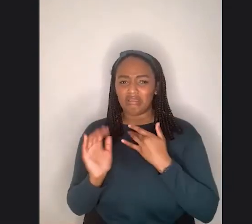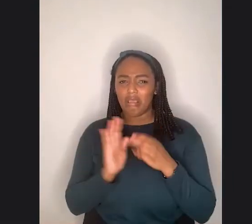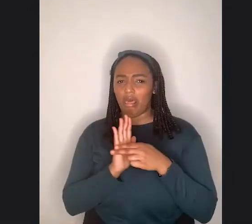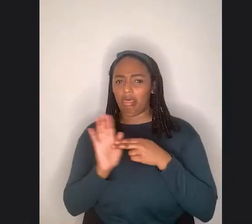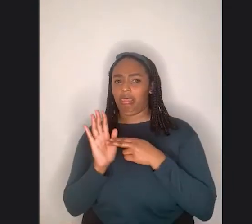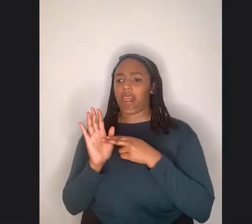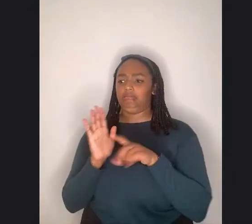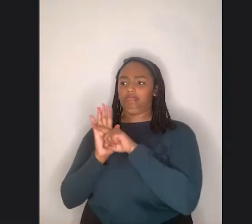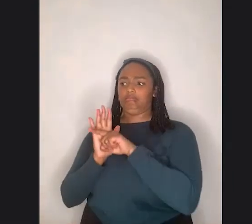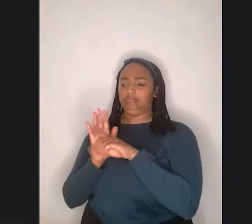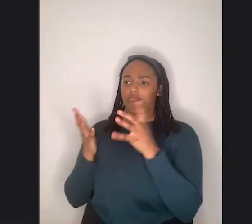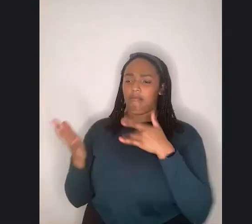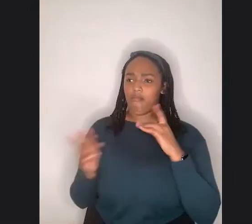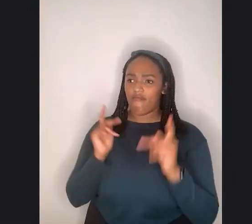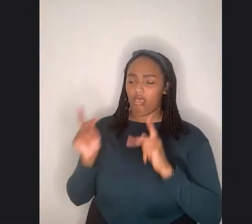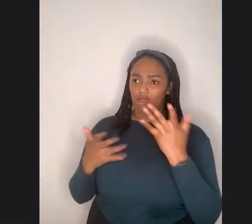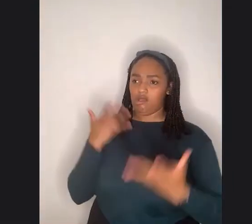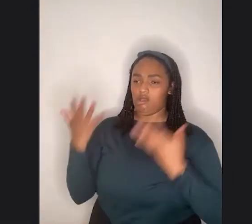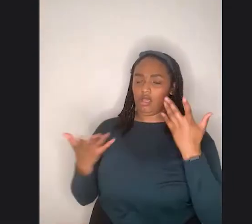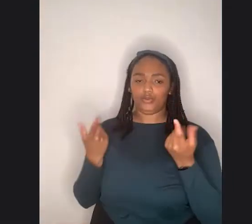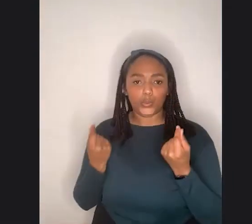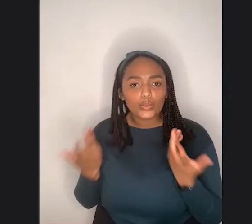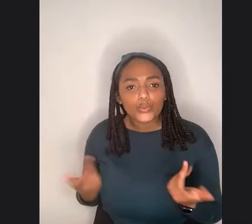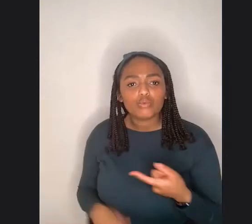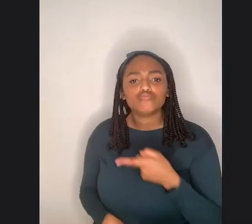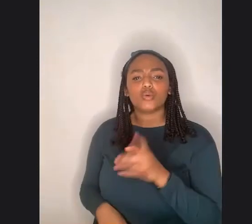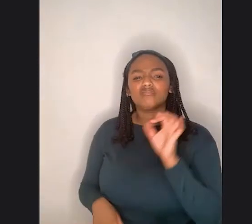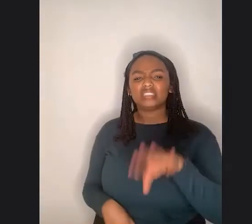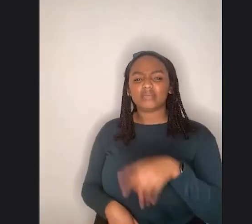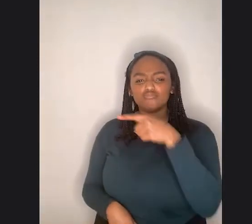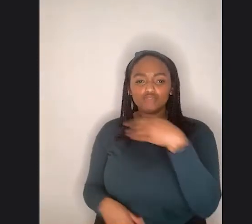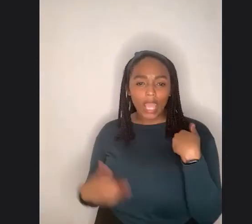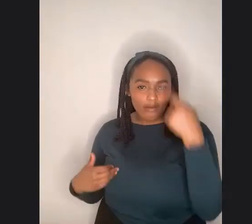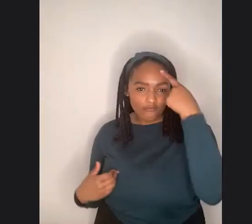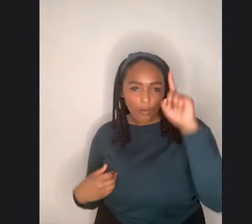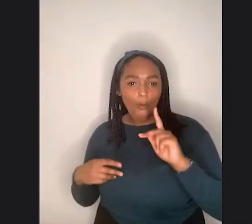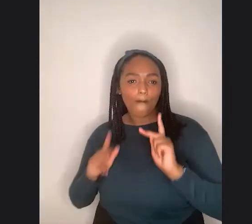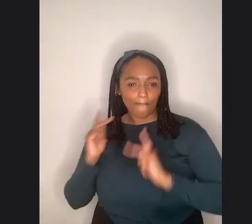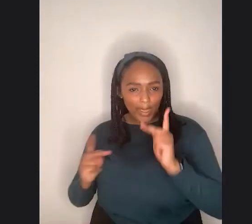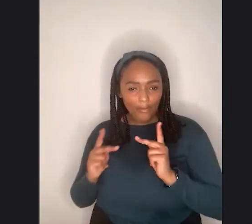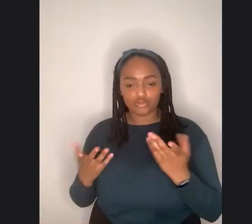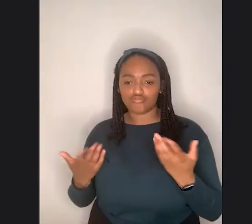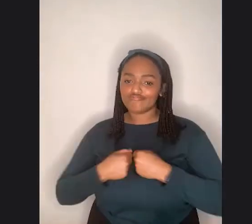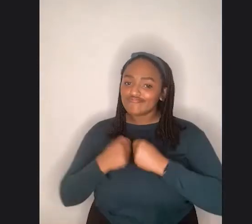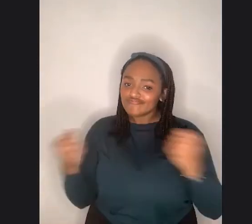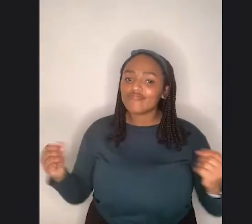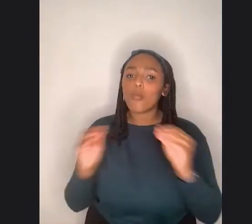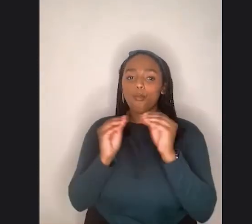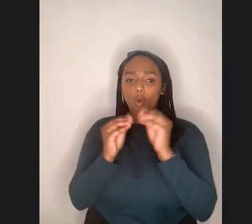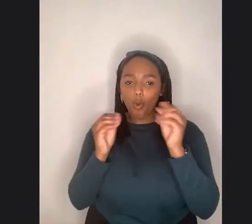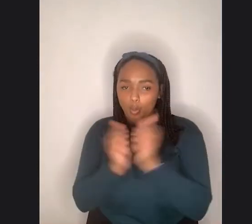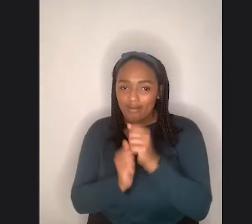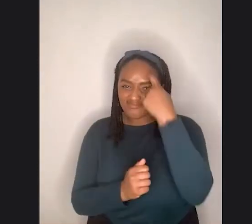have to, for people about, um, opening up around that? I think